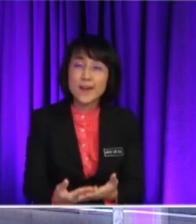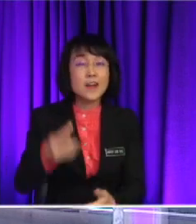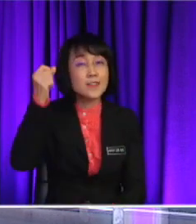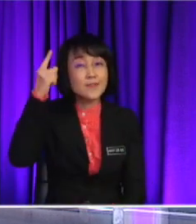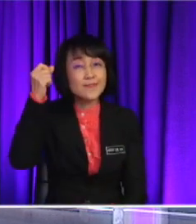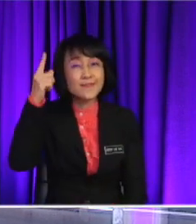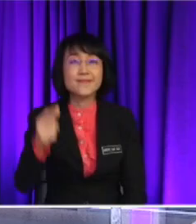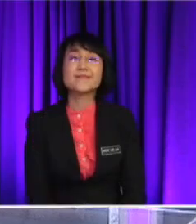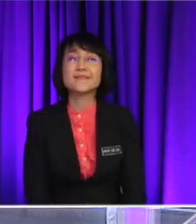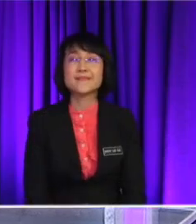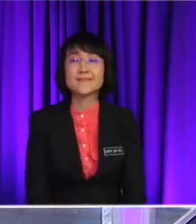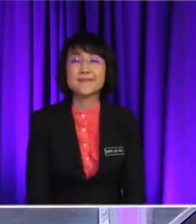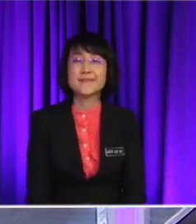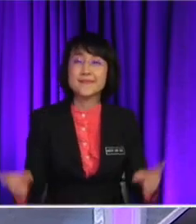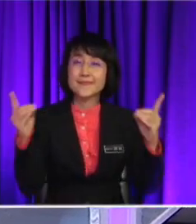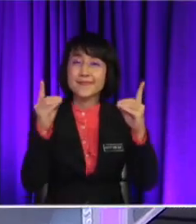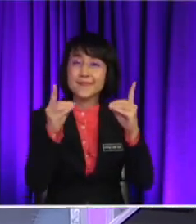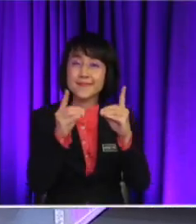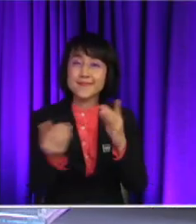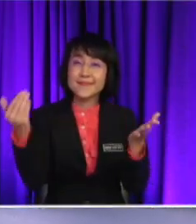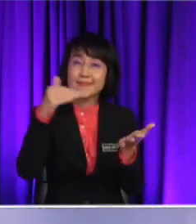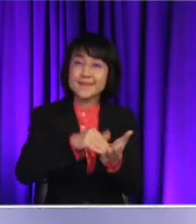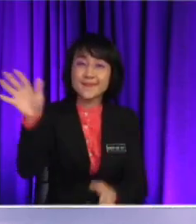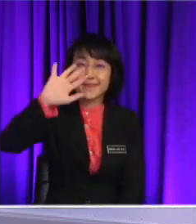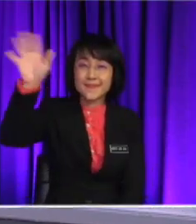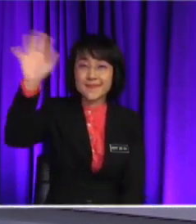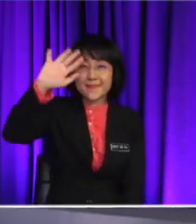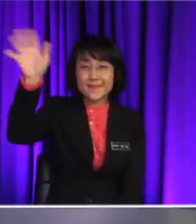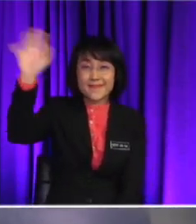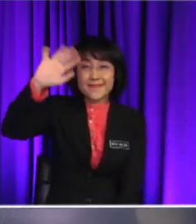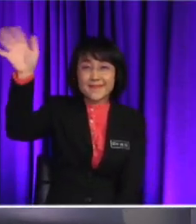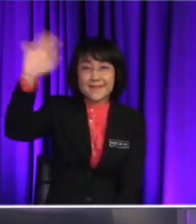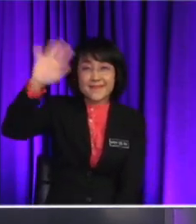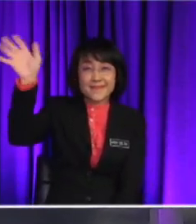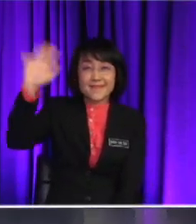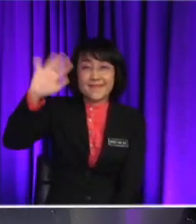Take care, stay safe, and we'll see you in our next class. Bye. Bye. Bye.